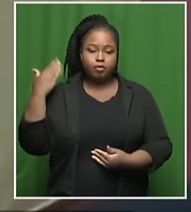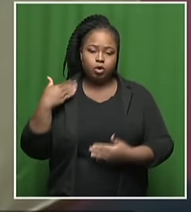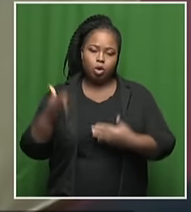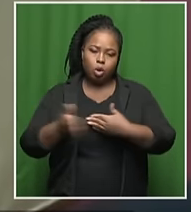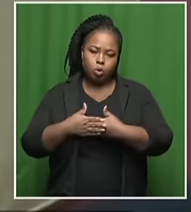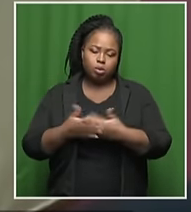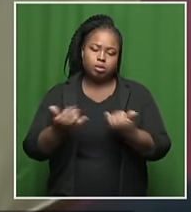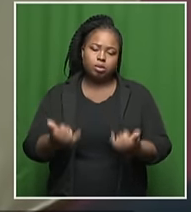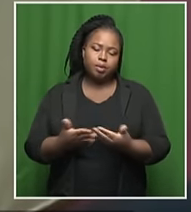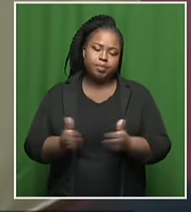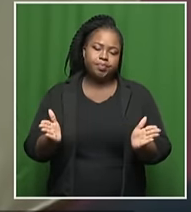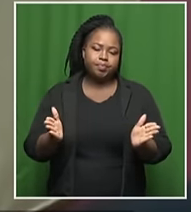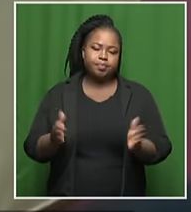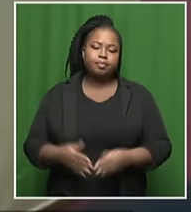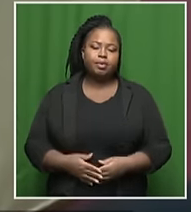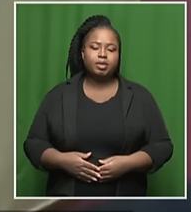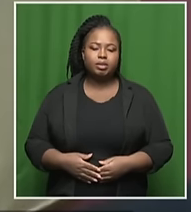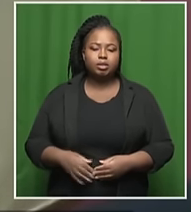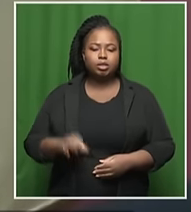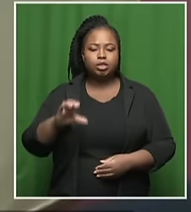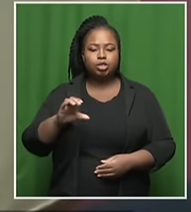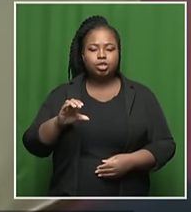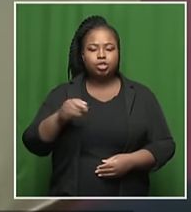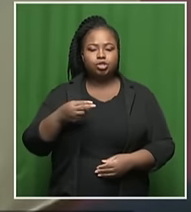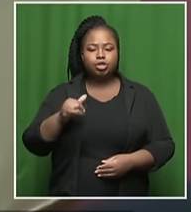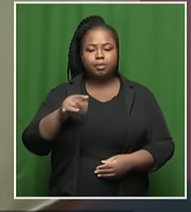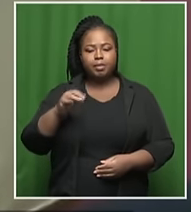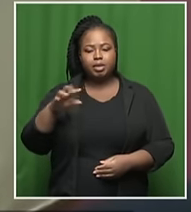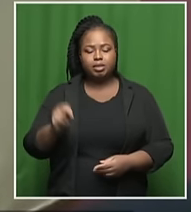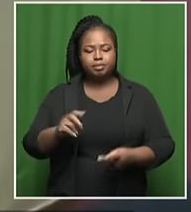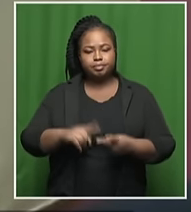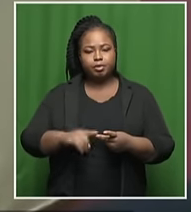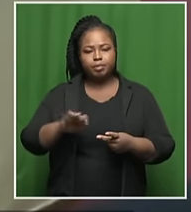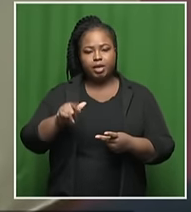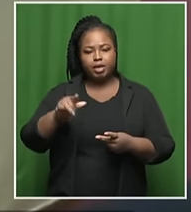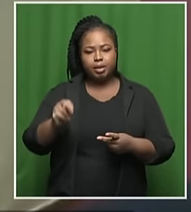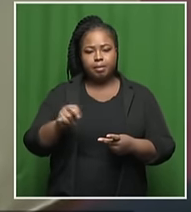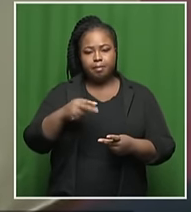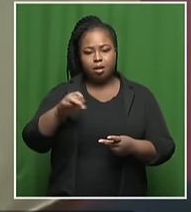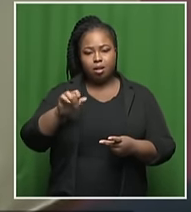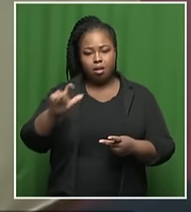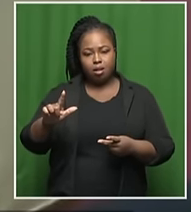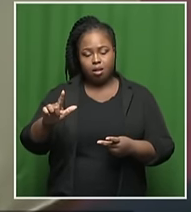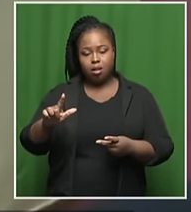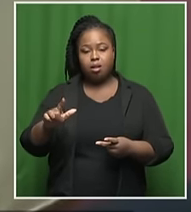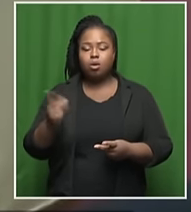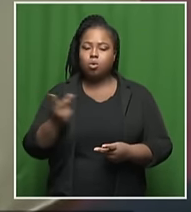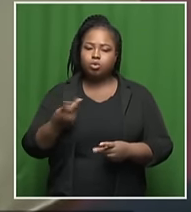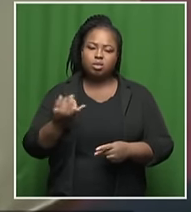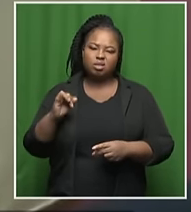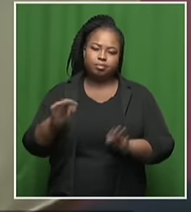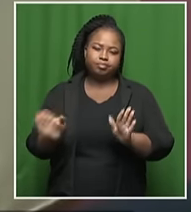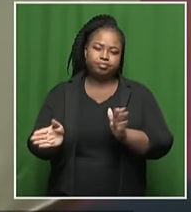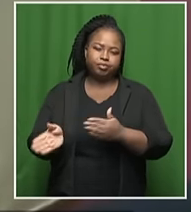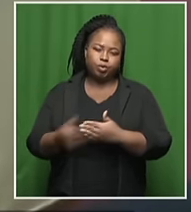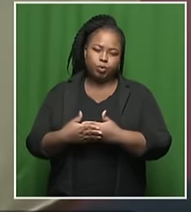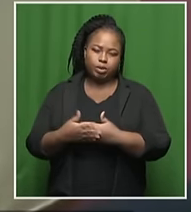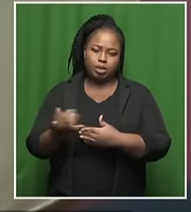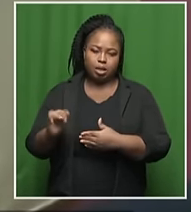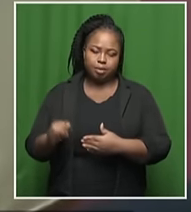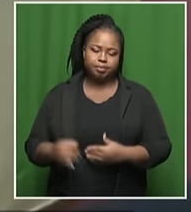It has been reopened. But areas like Chapman's Peak, for example, Baden-Pell, they are still closed. So